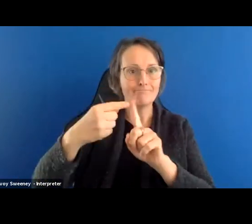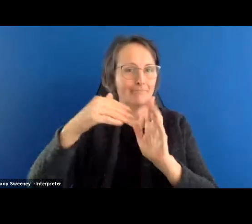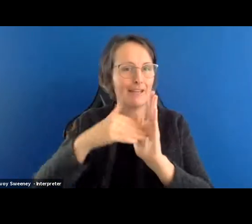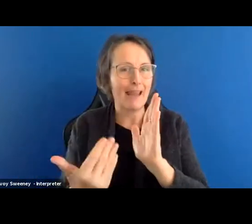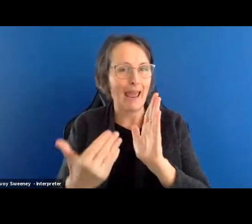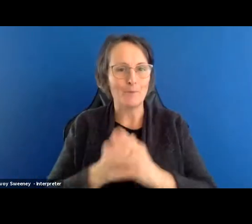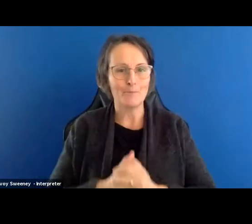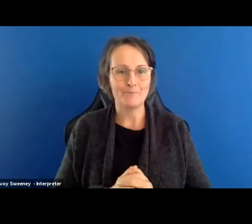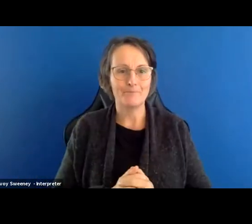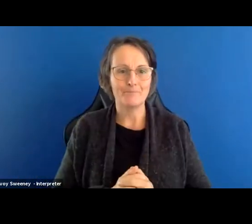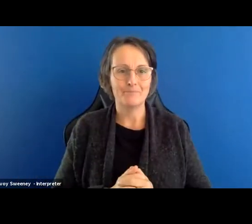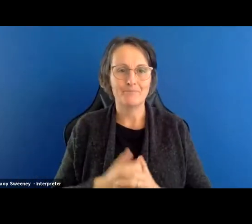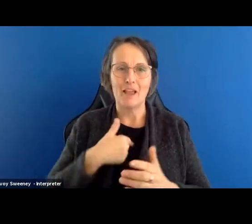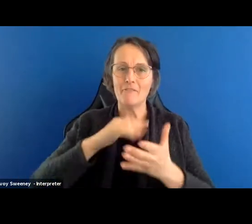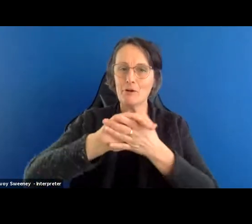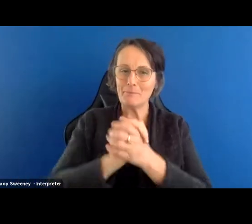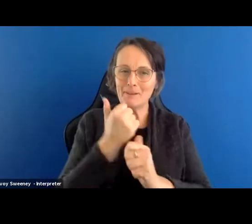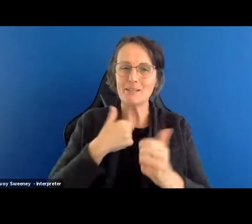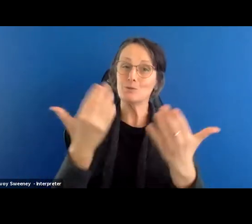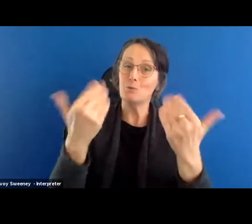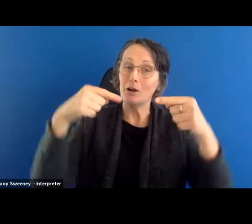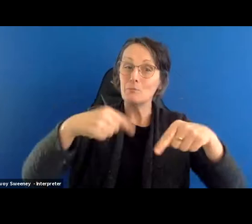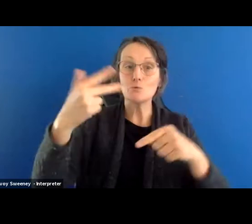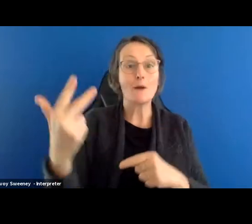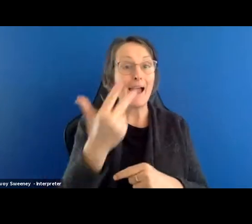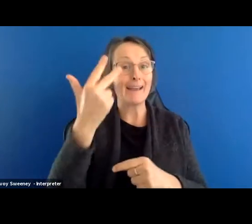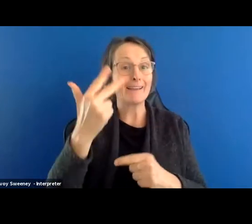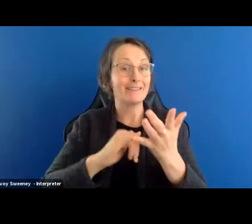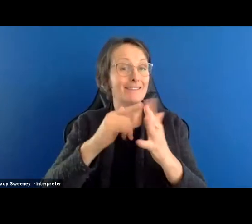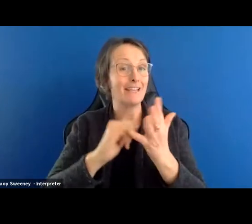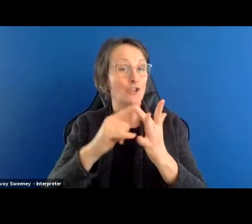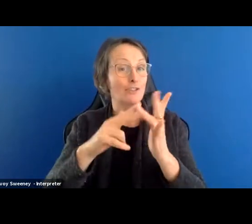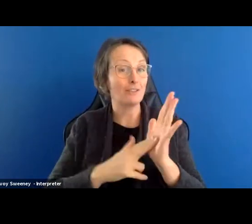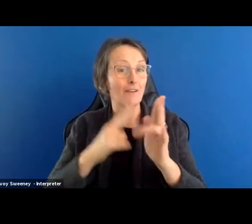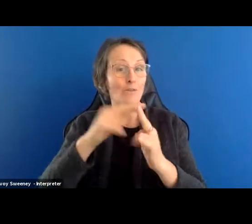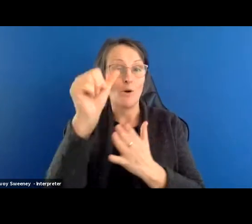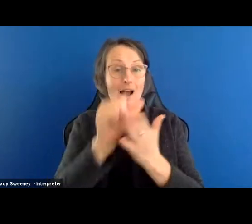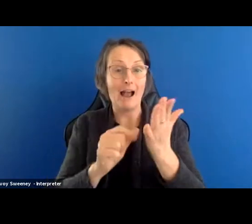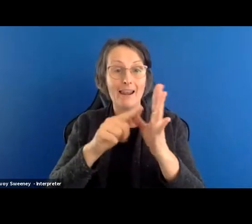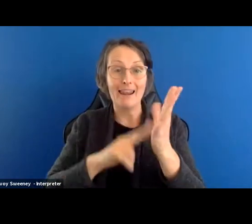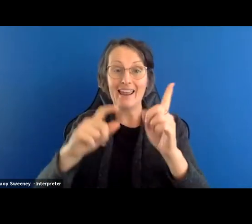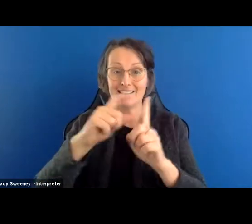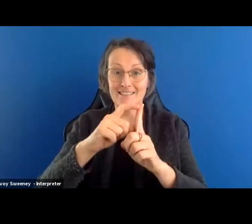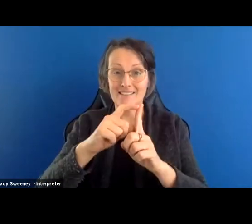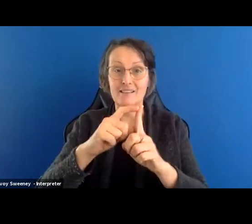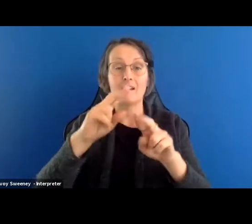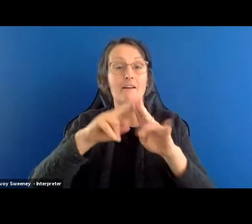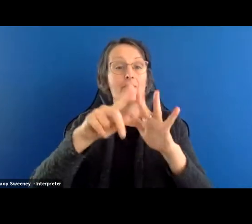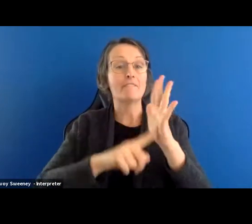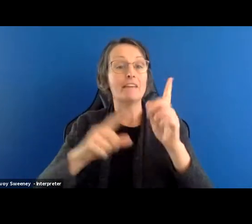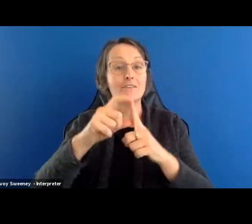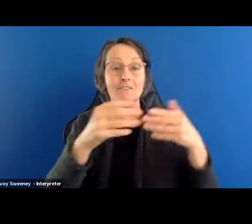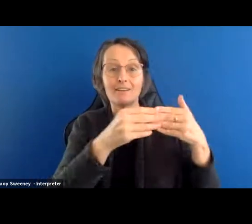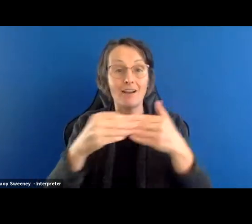I'm delighted to welcome you to the eighth session of the Artlands Conversation series, Field Guiding the Erratic, with a published event.